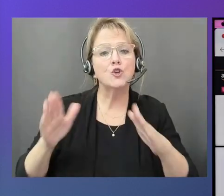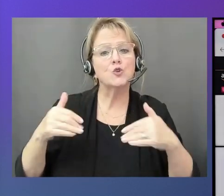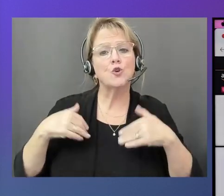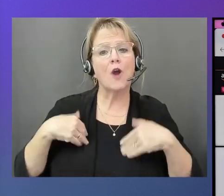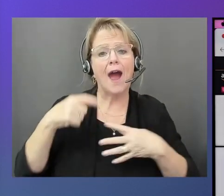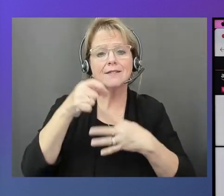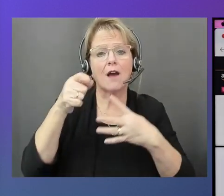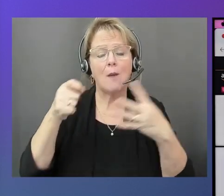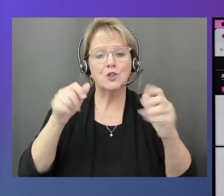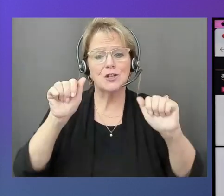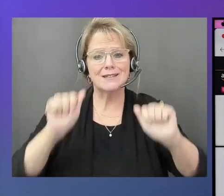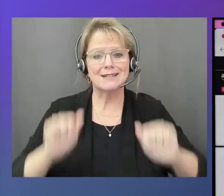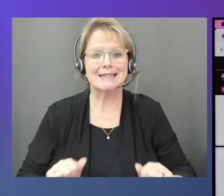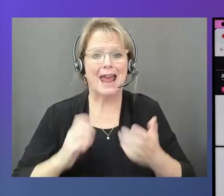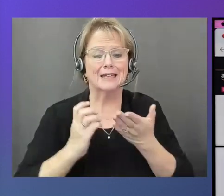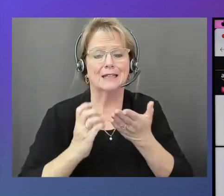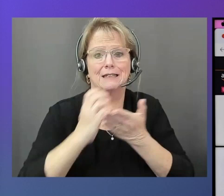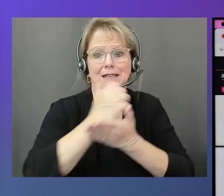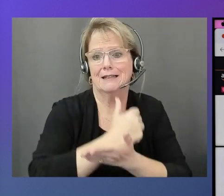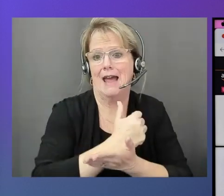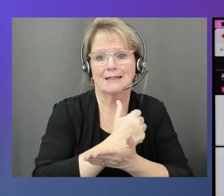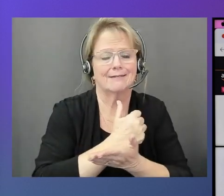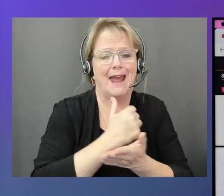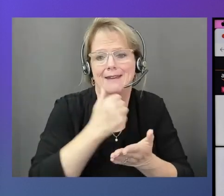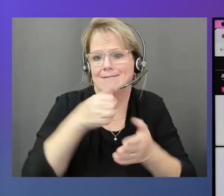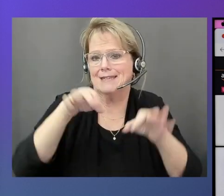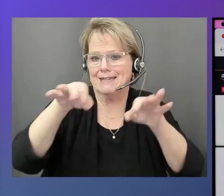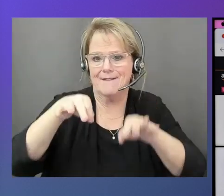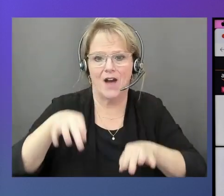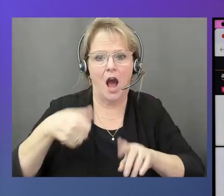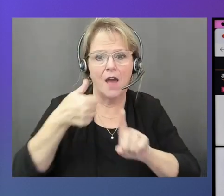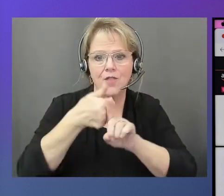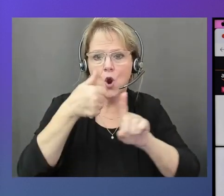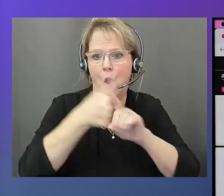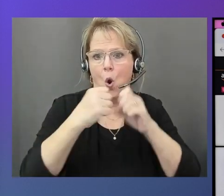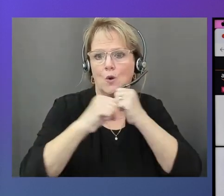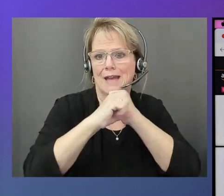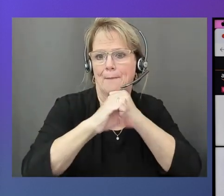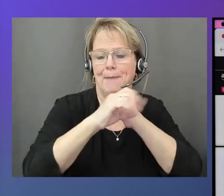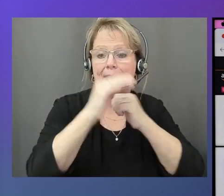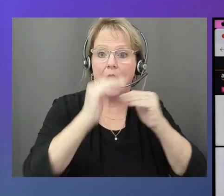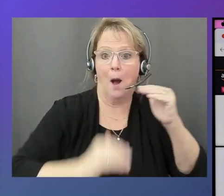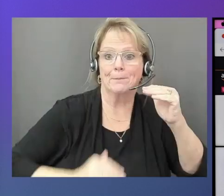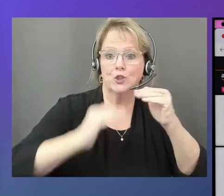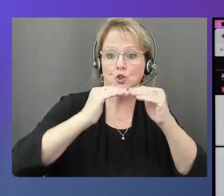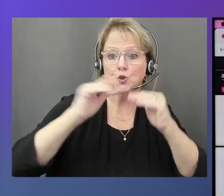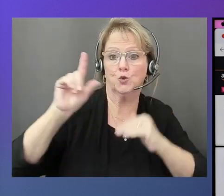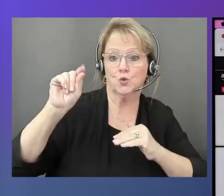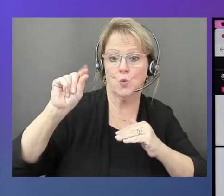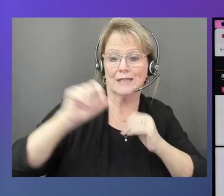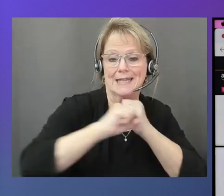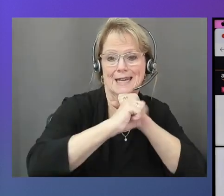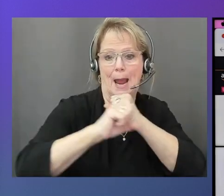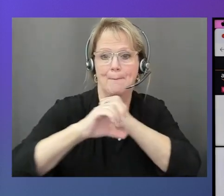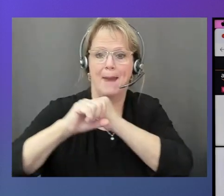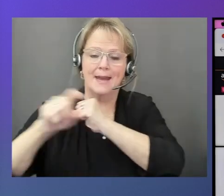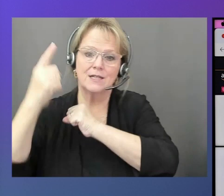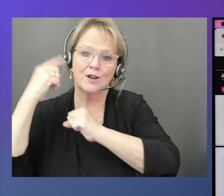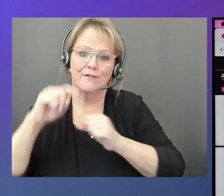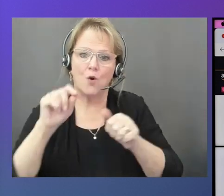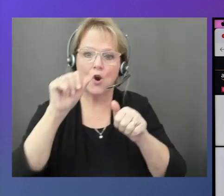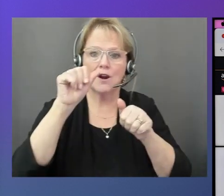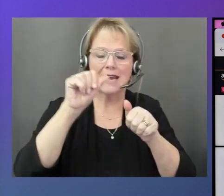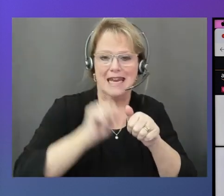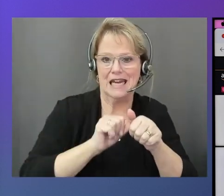they can define their own campaign and they can define up to 20 campaigns per one account.